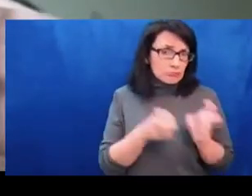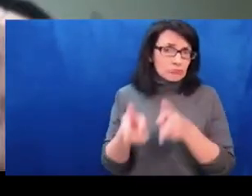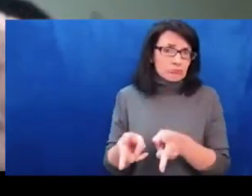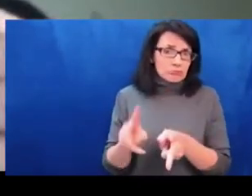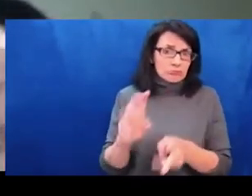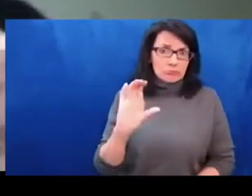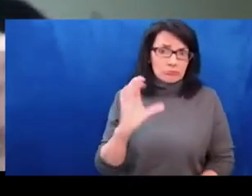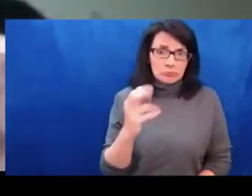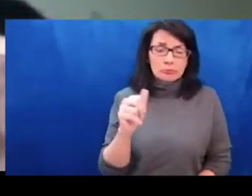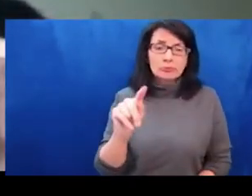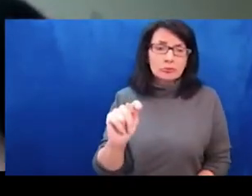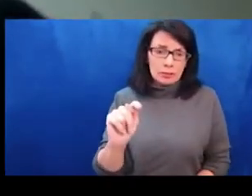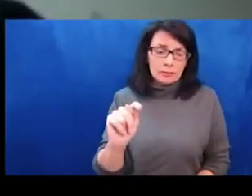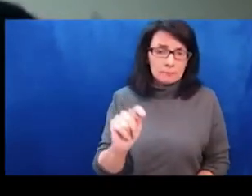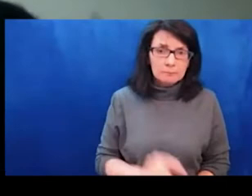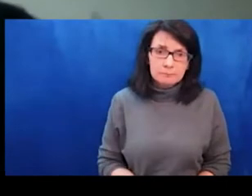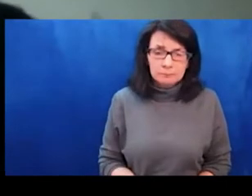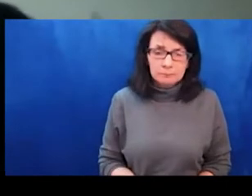increase its borders.